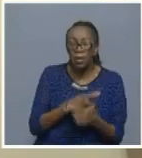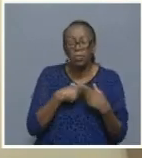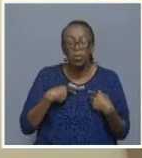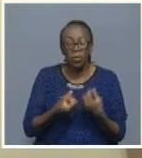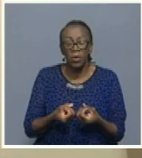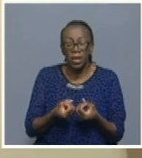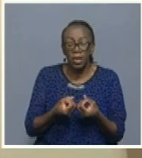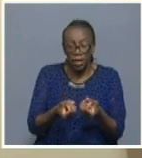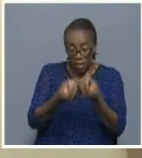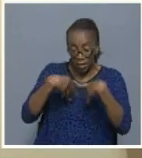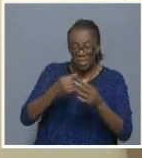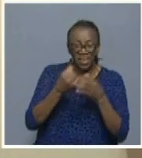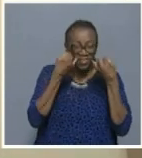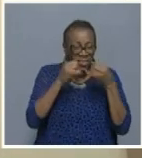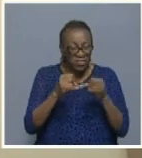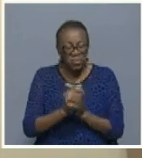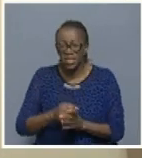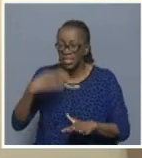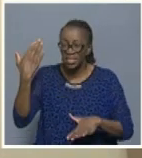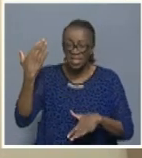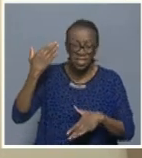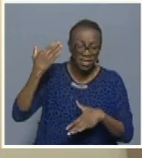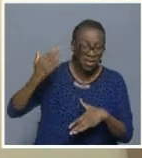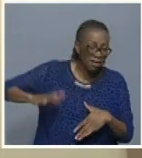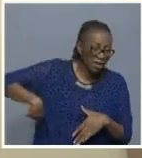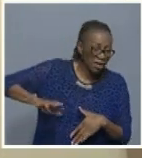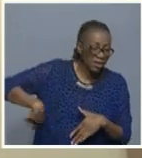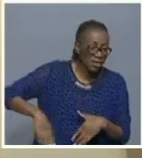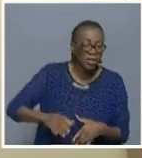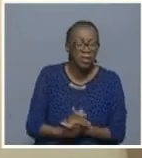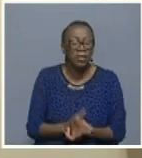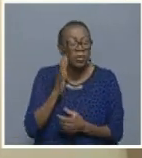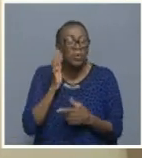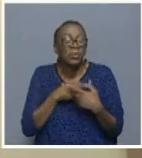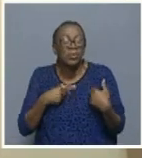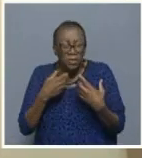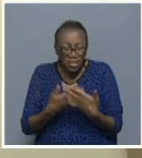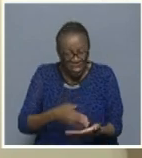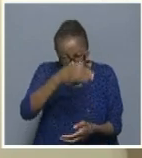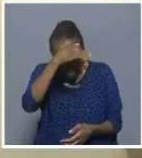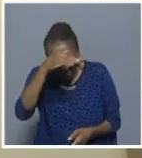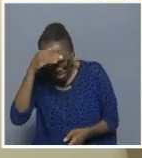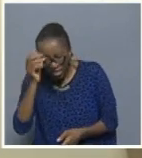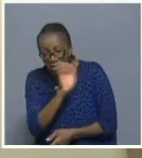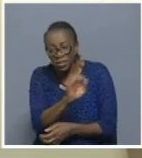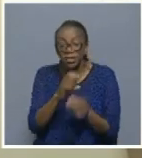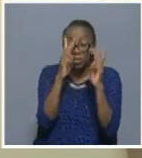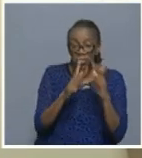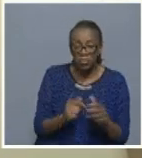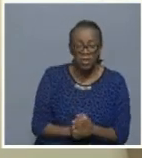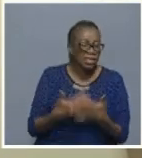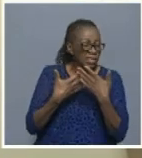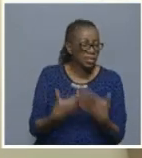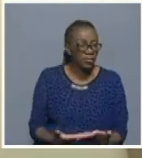So when we try to allocate those people, it is very difficult to allocate them. But overall, I can